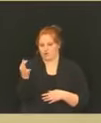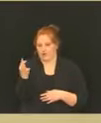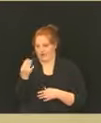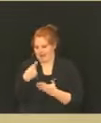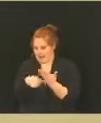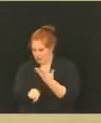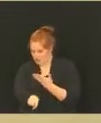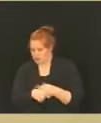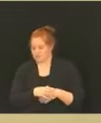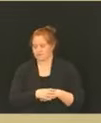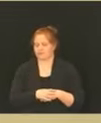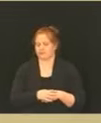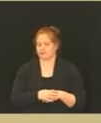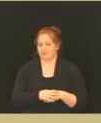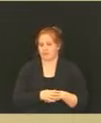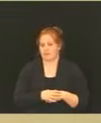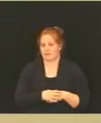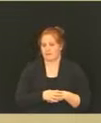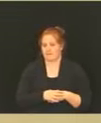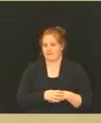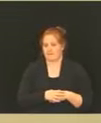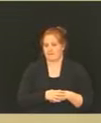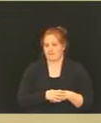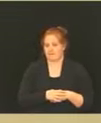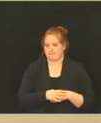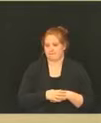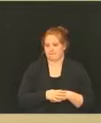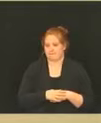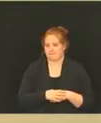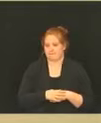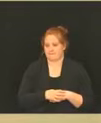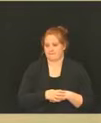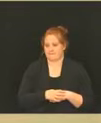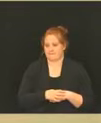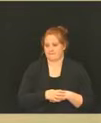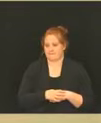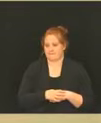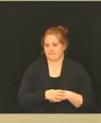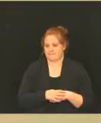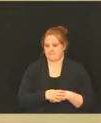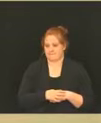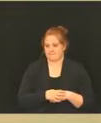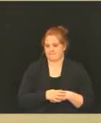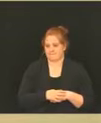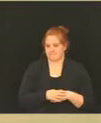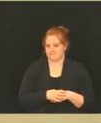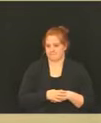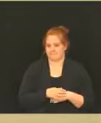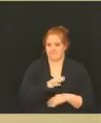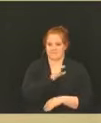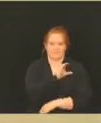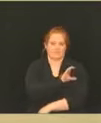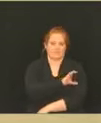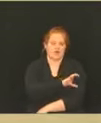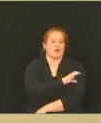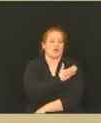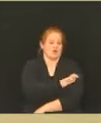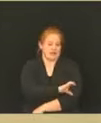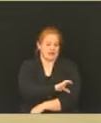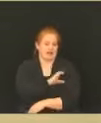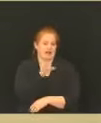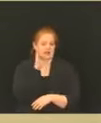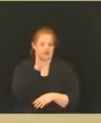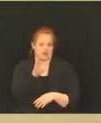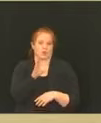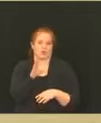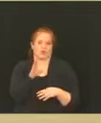And the clinics next week will include a continuation of vaccine, a provision of vaccines for